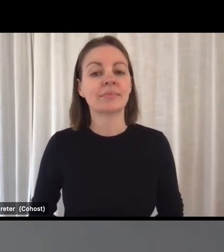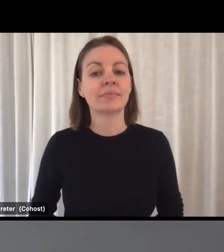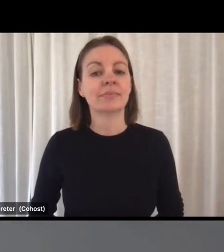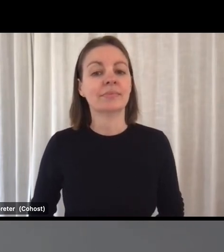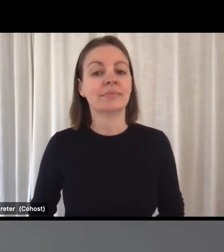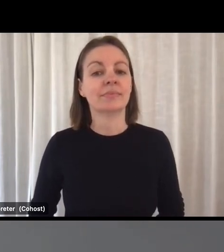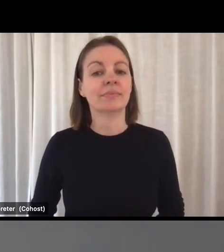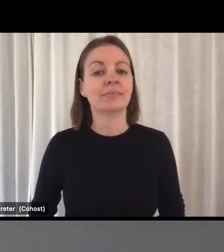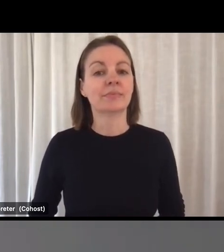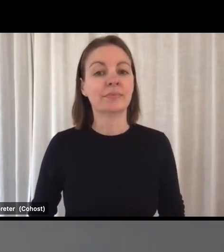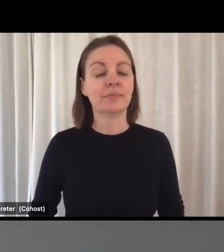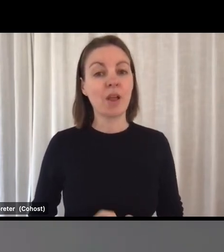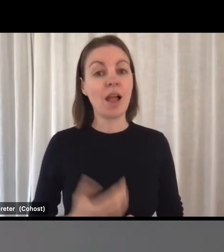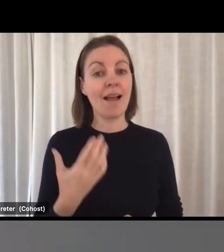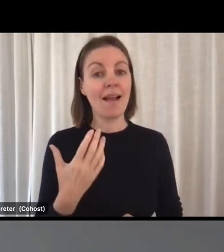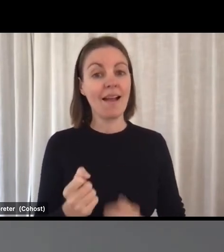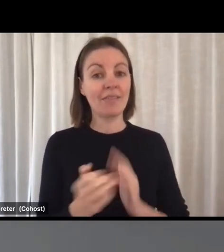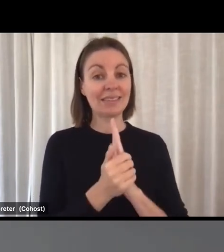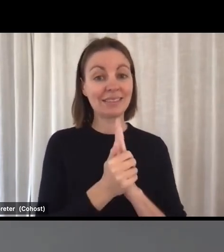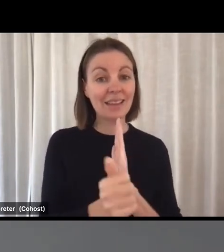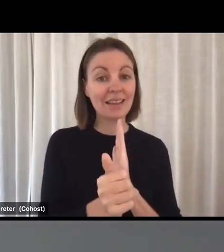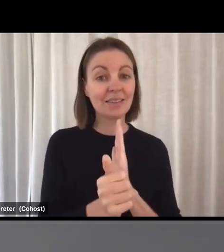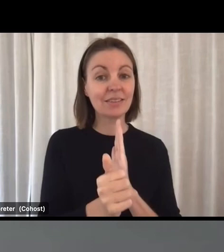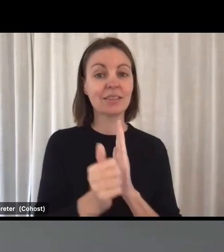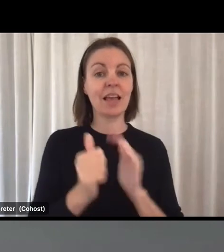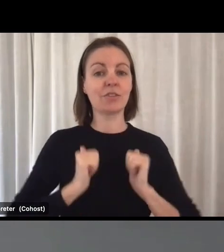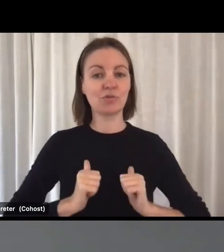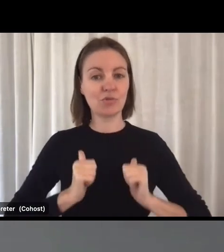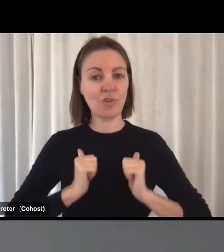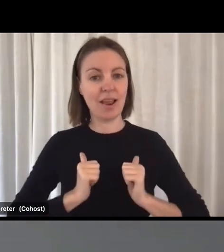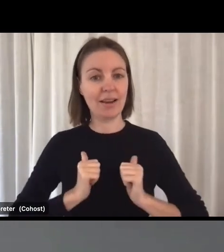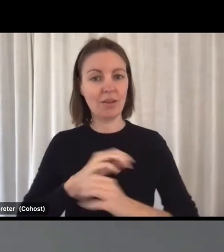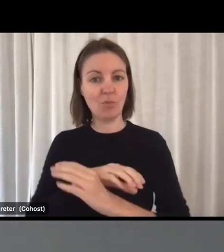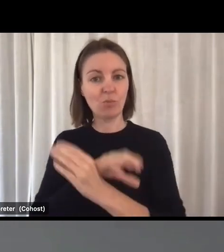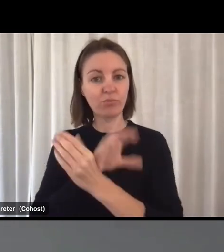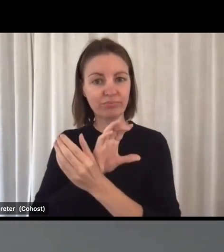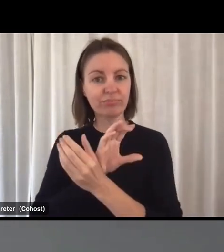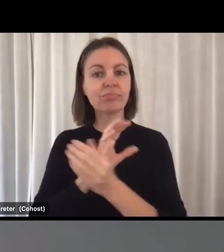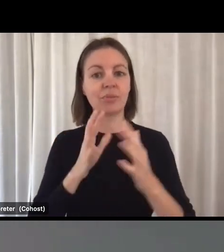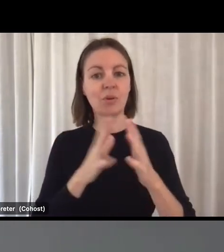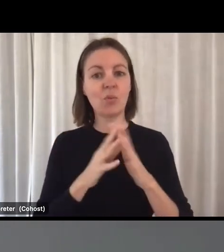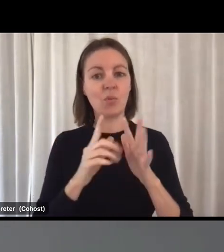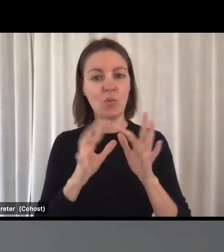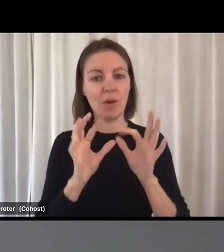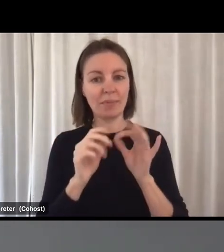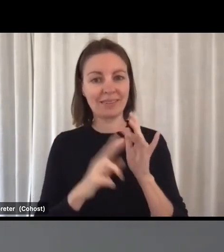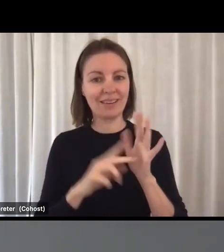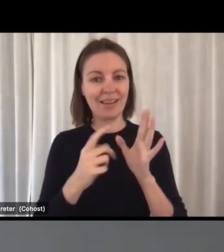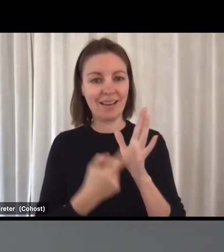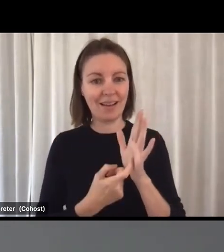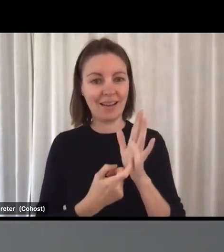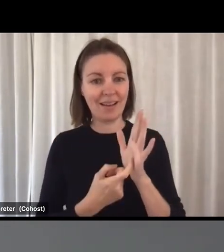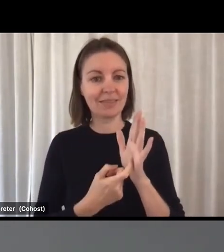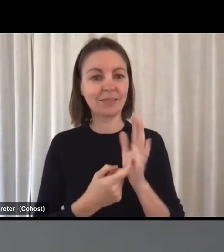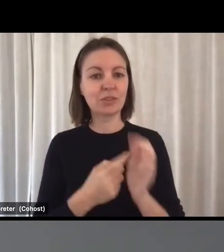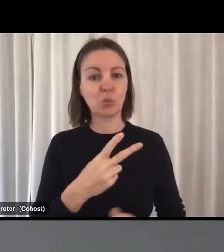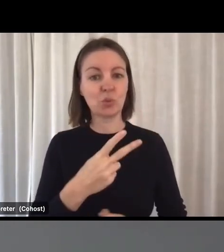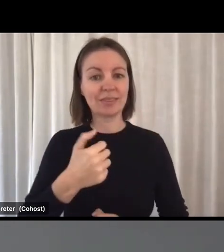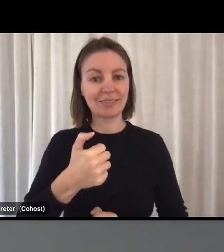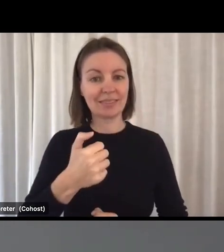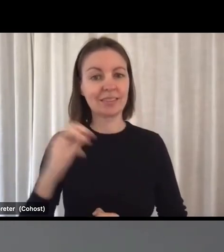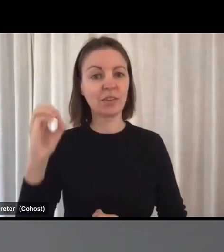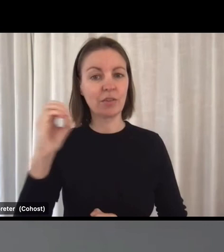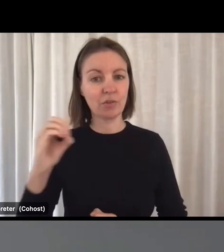I think Jane just mentioned as well, we've got a skills and training webinar scheduled for the 26th of October. However, this webinar will outline